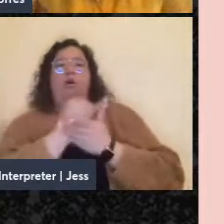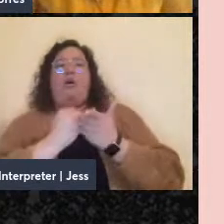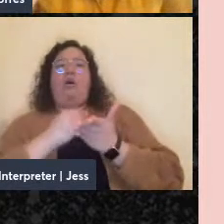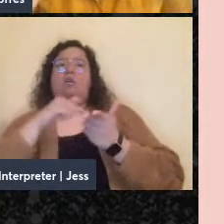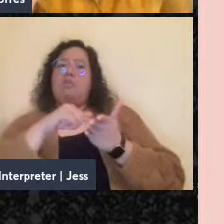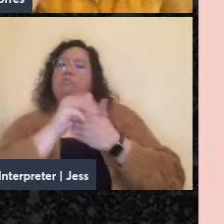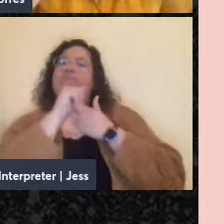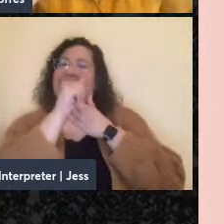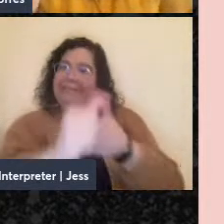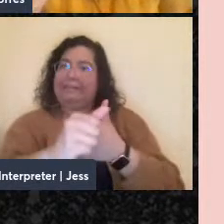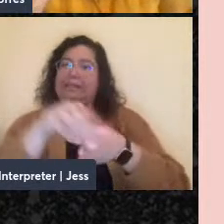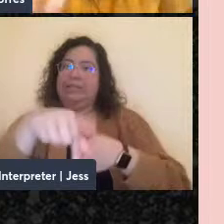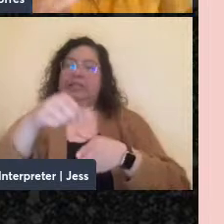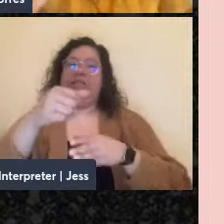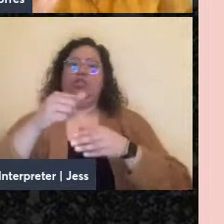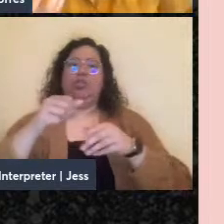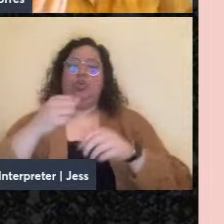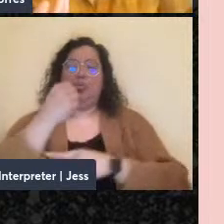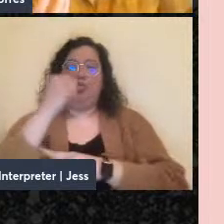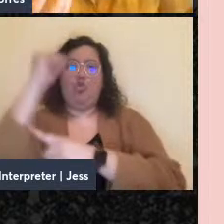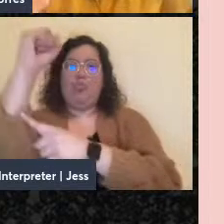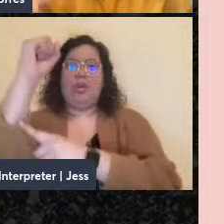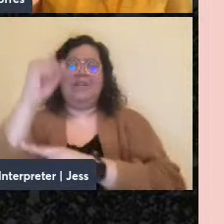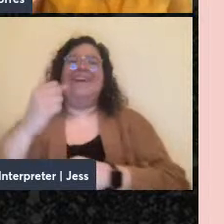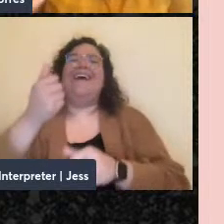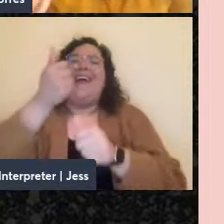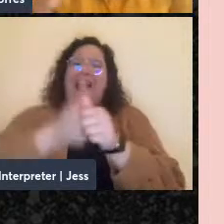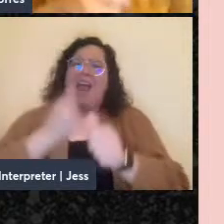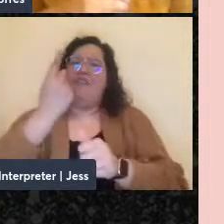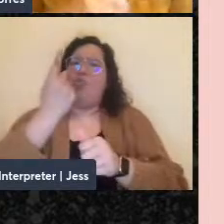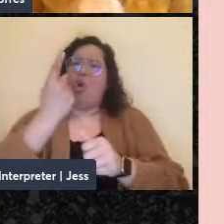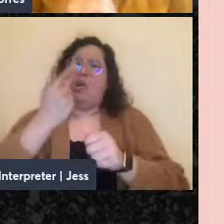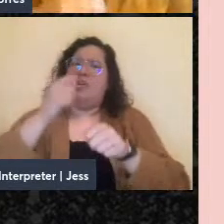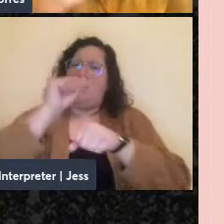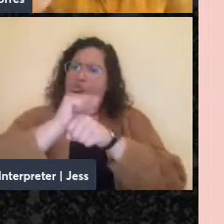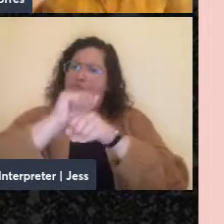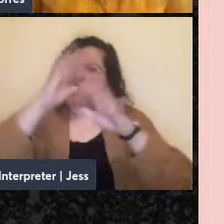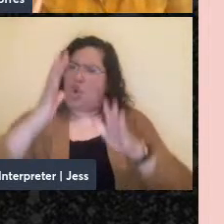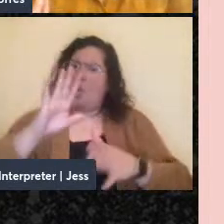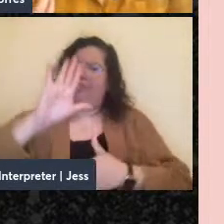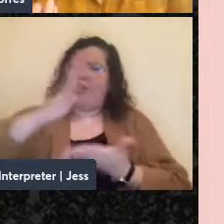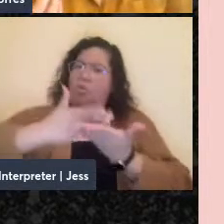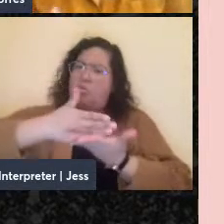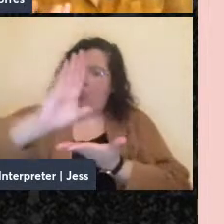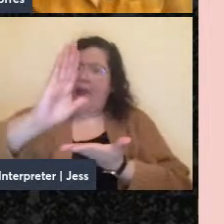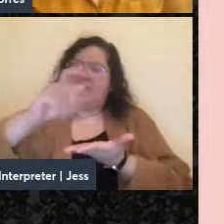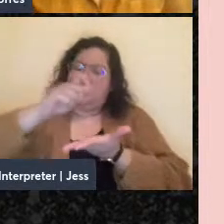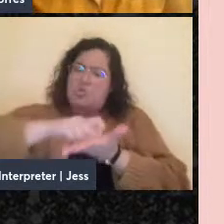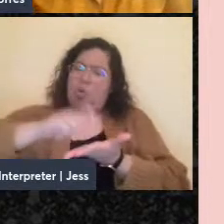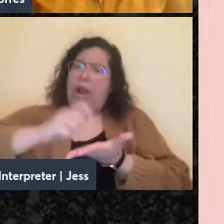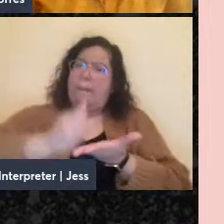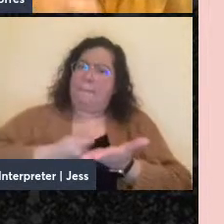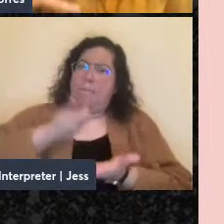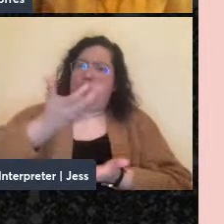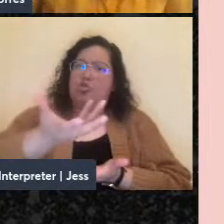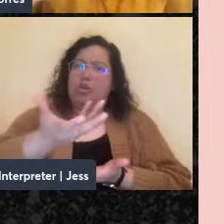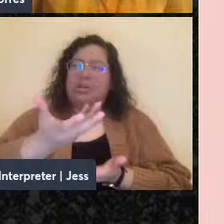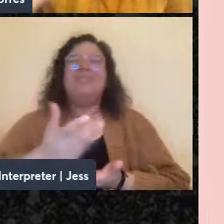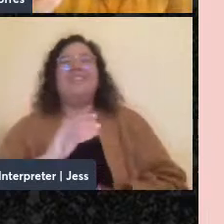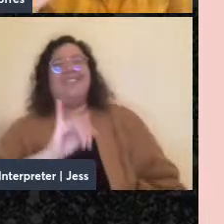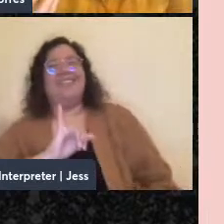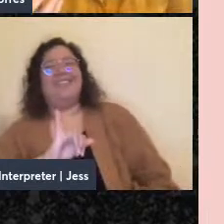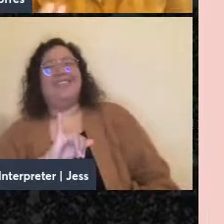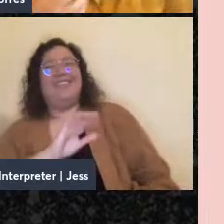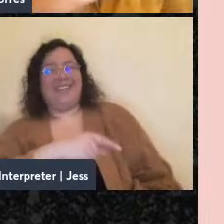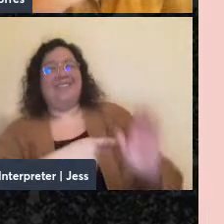of every worker to write poetry. So that's a somewhat different model from this kind of attentiveness to thinking of